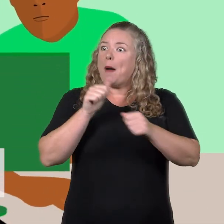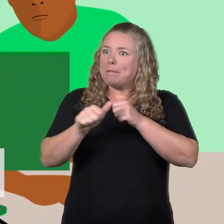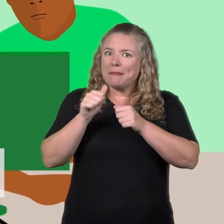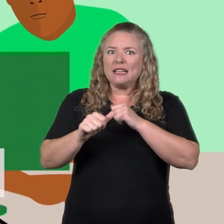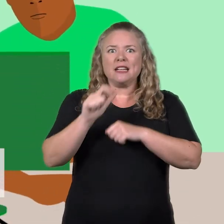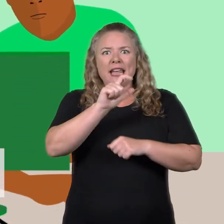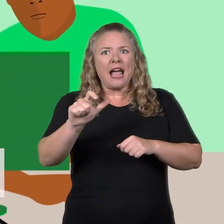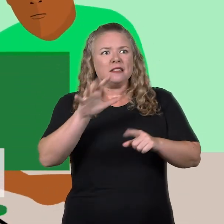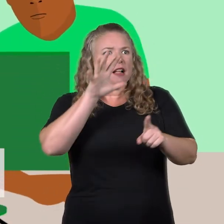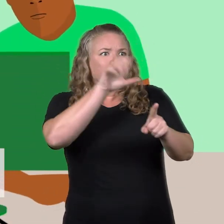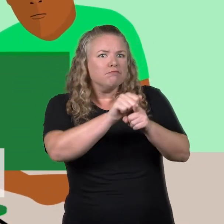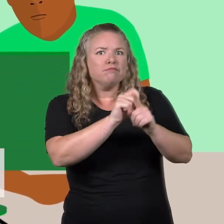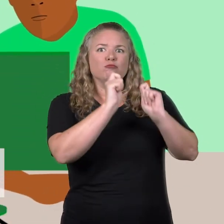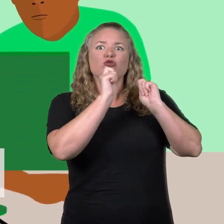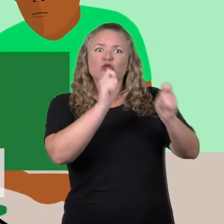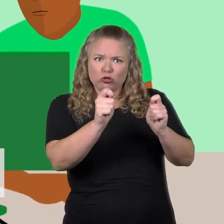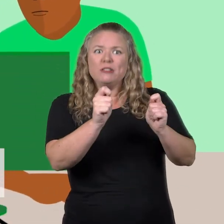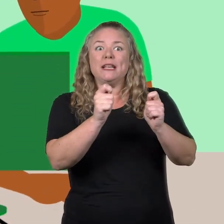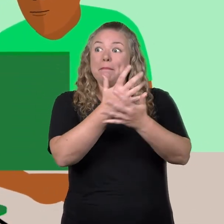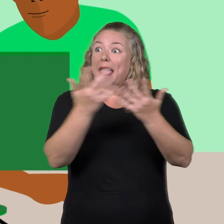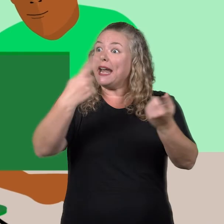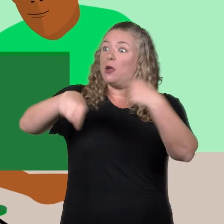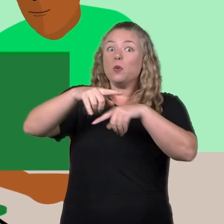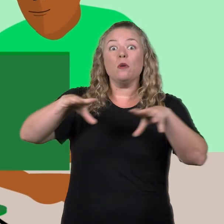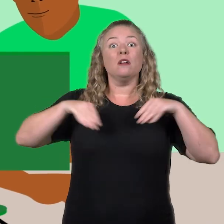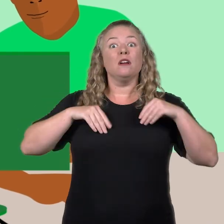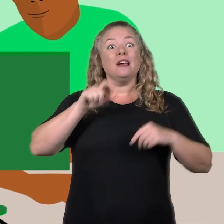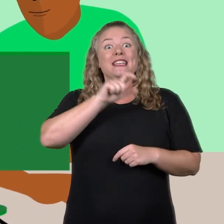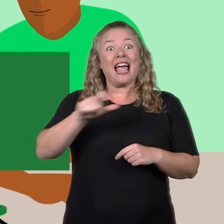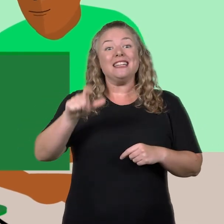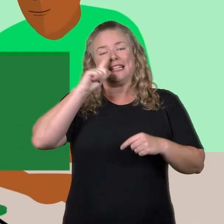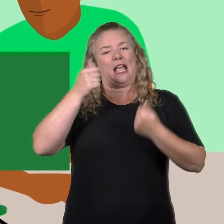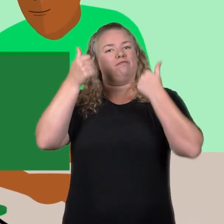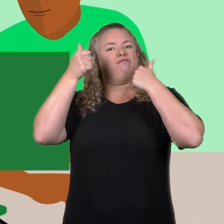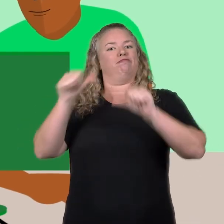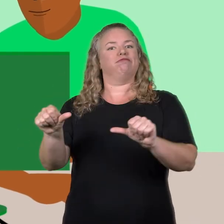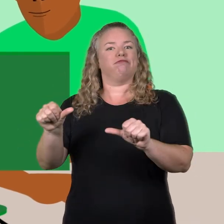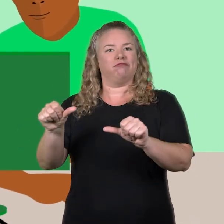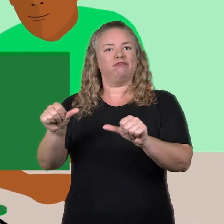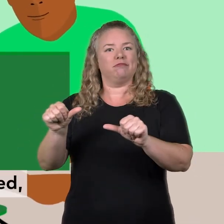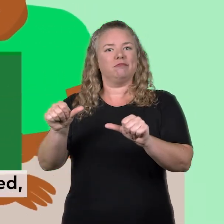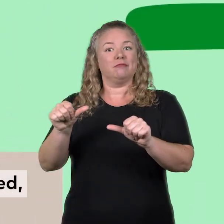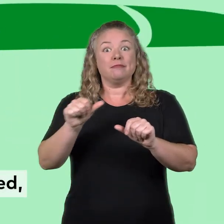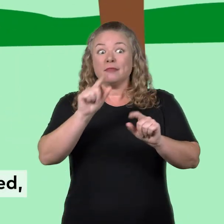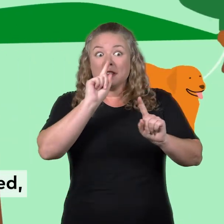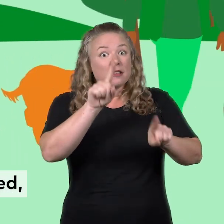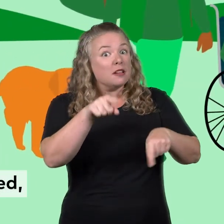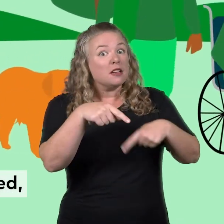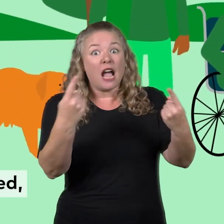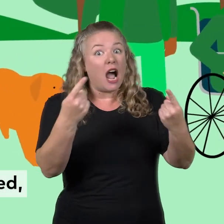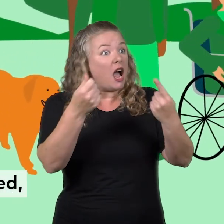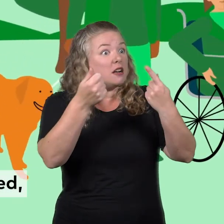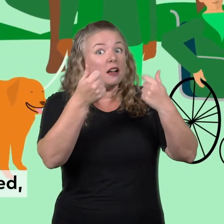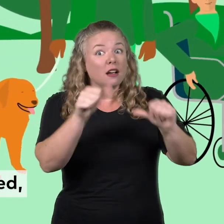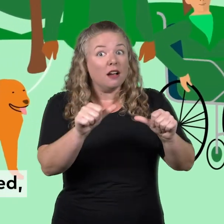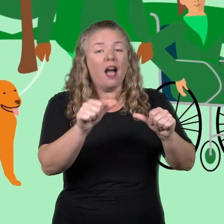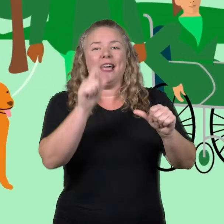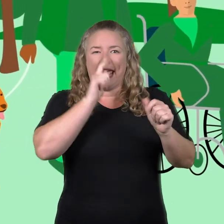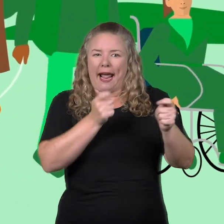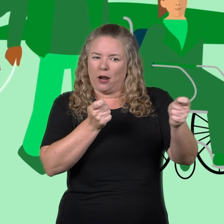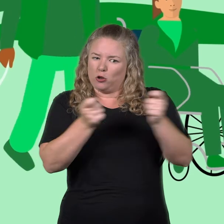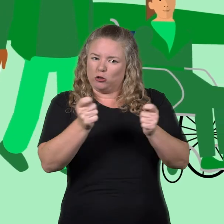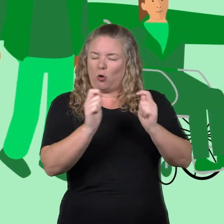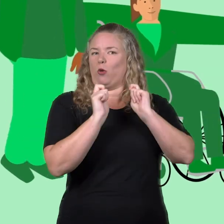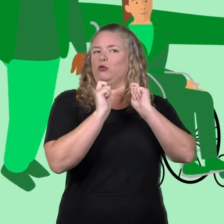better at finding and treating cancer, and many people with cancer can be cured. Even if a cancer can't be cured,